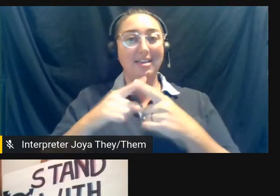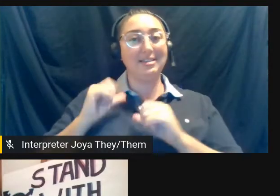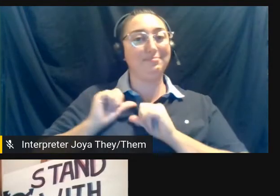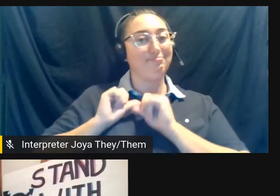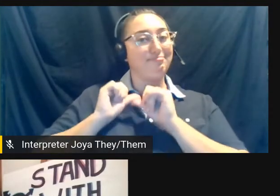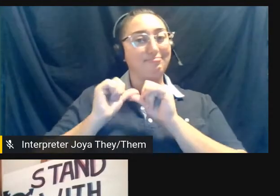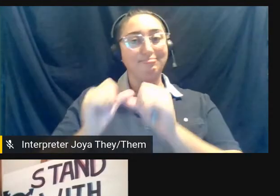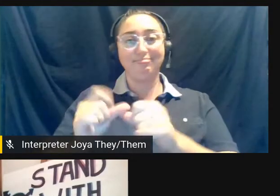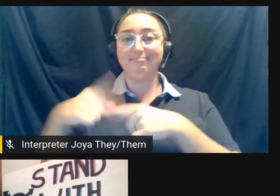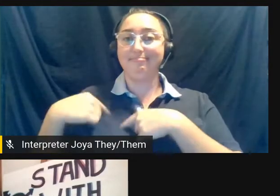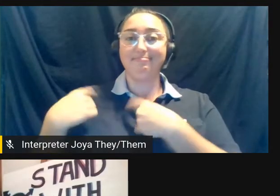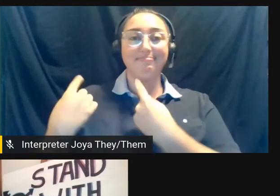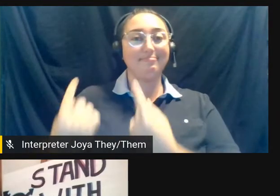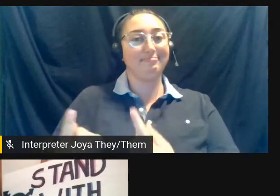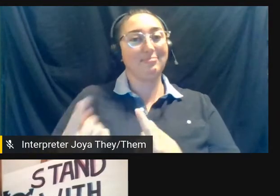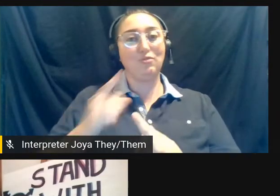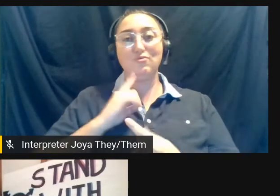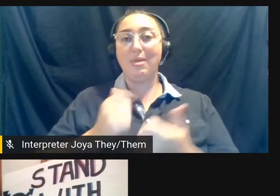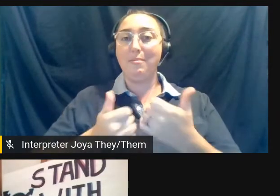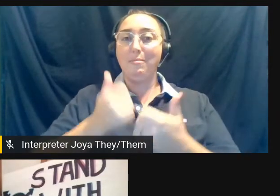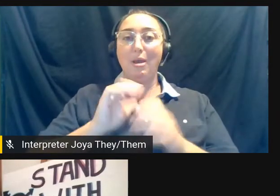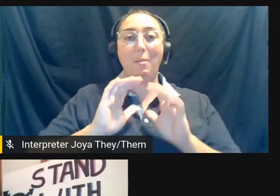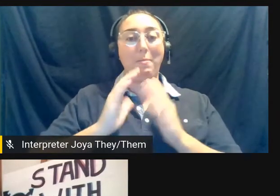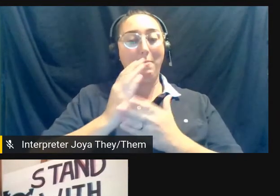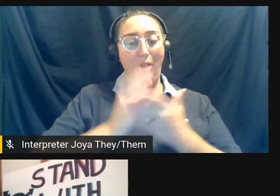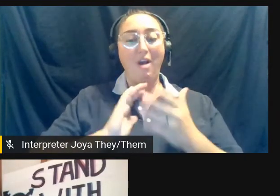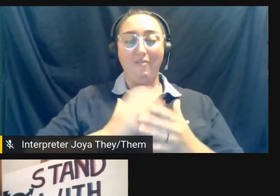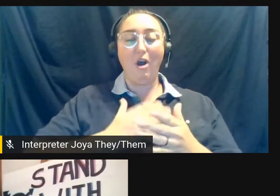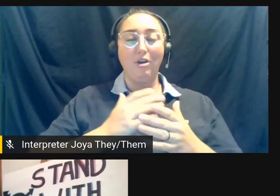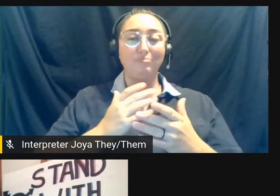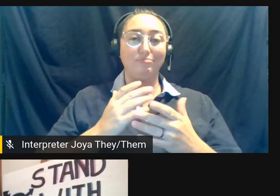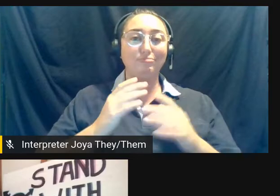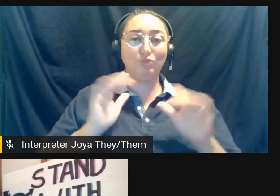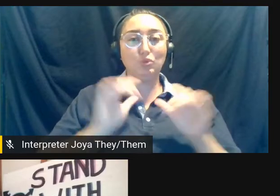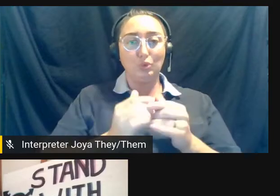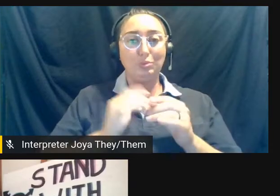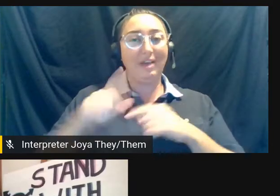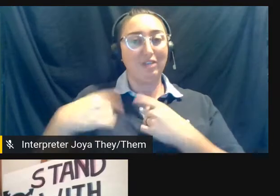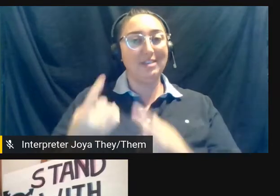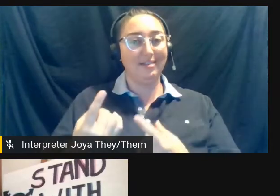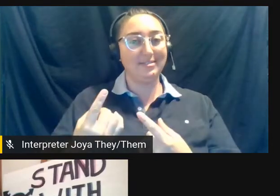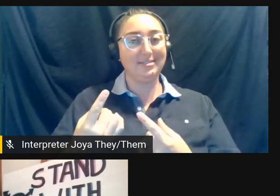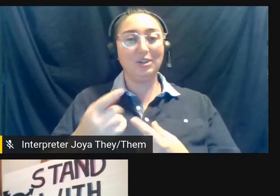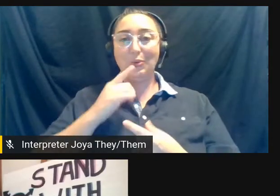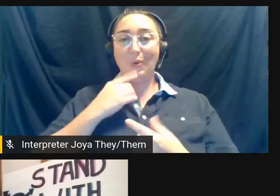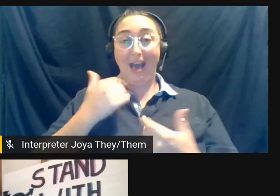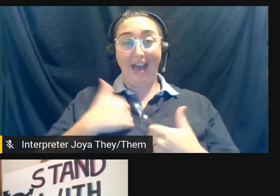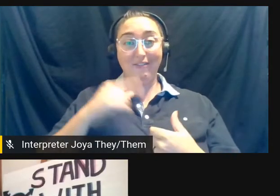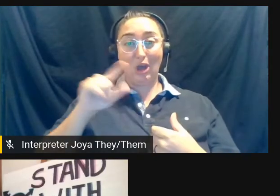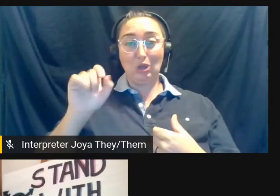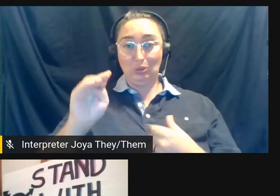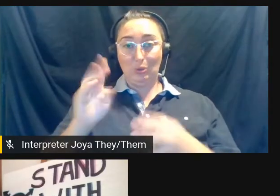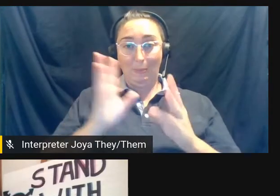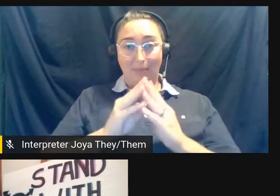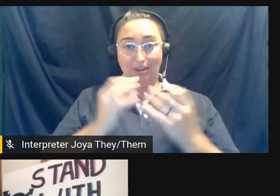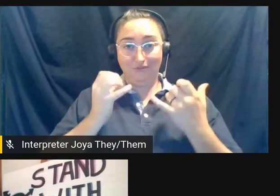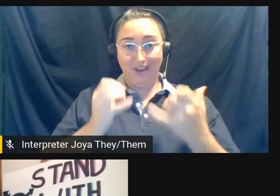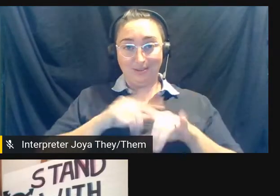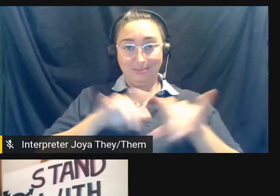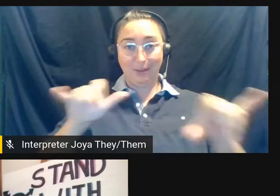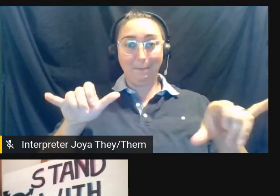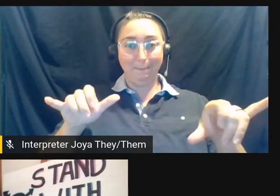to be one of the core pieces of our programming ever since. So there is a Zoom meeting happening simultaneously